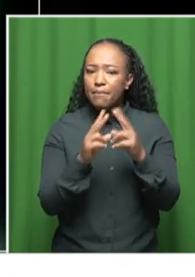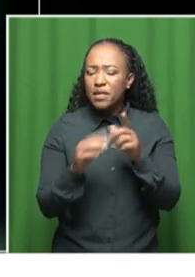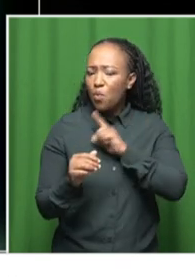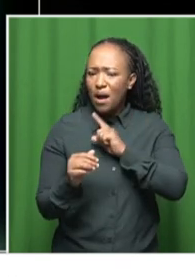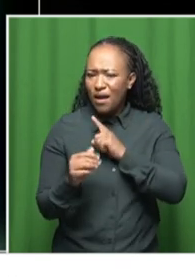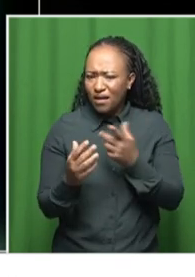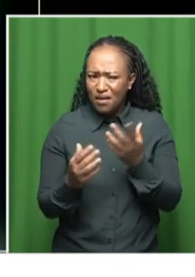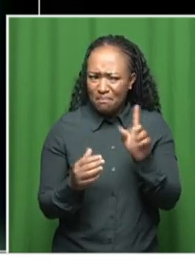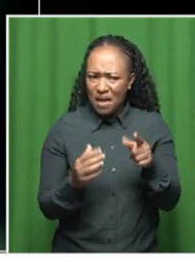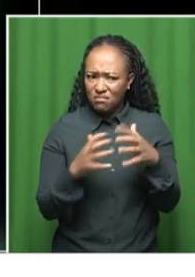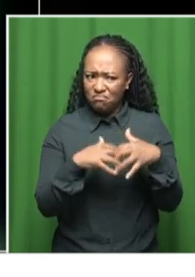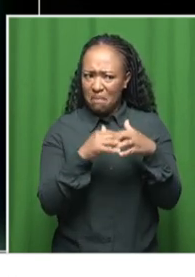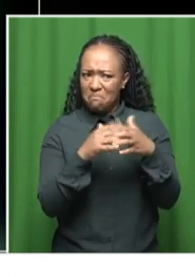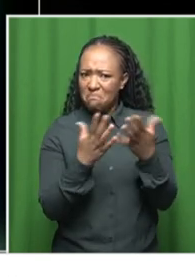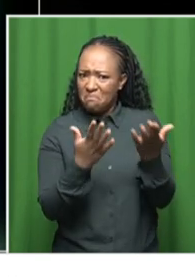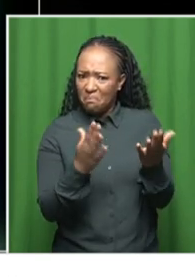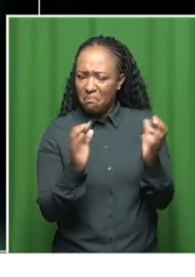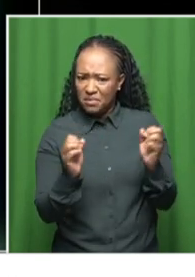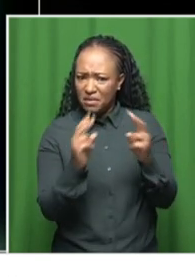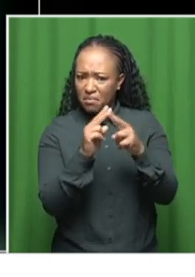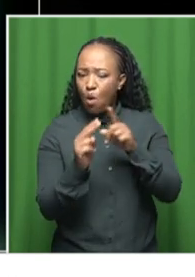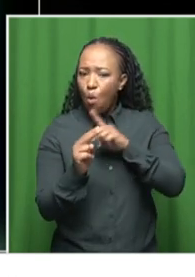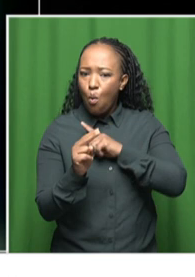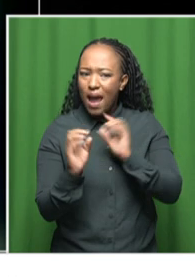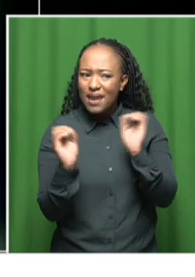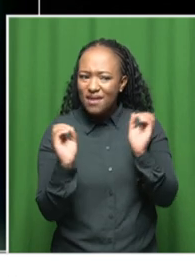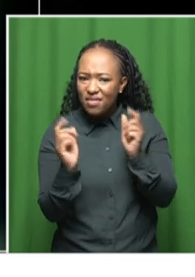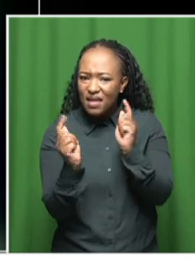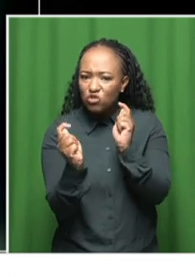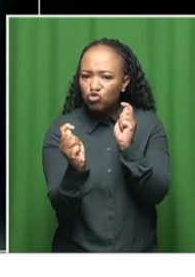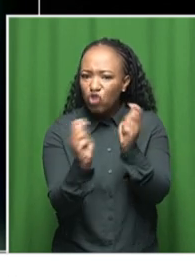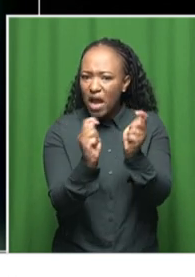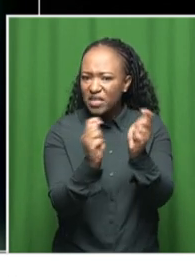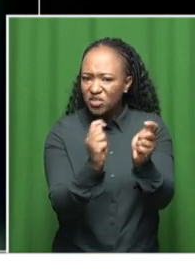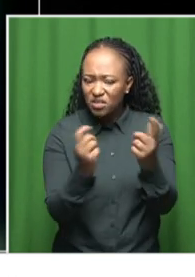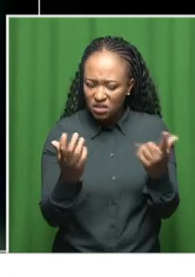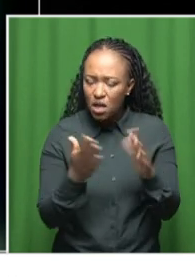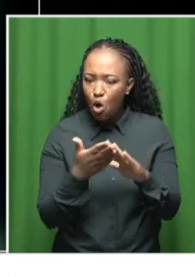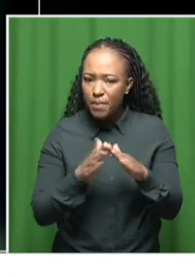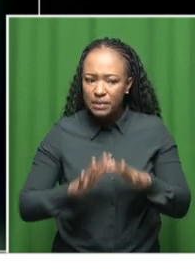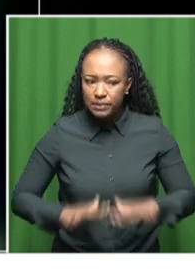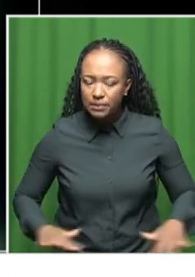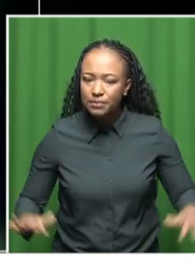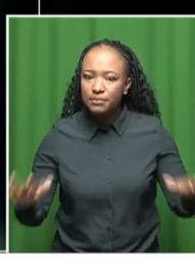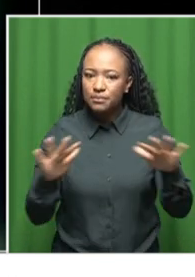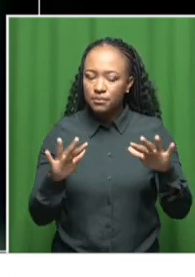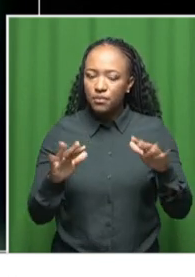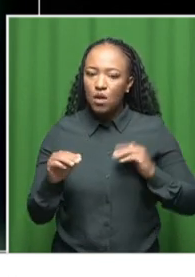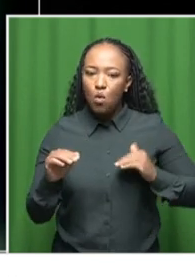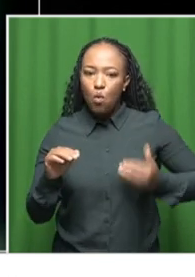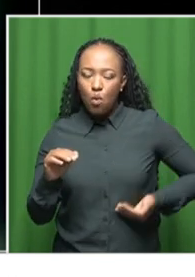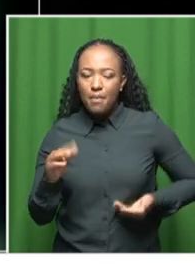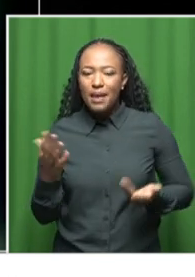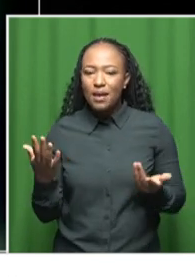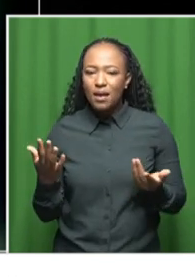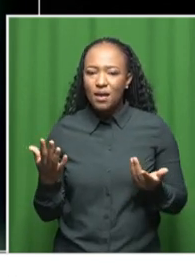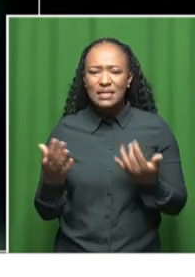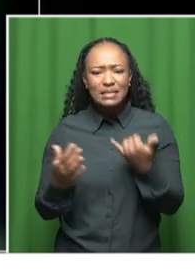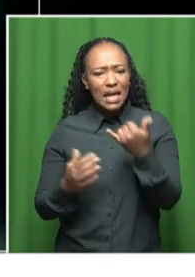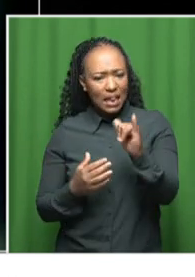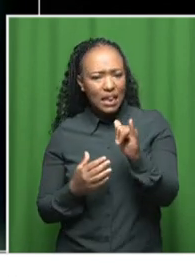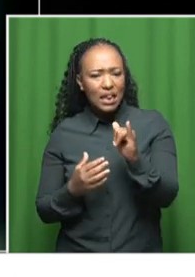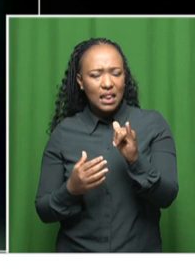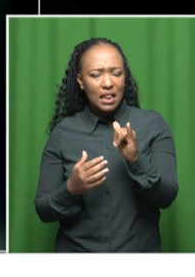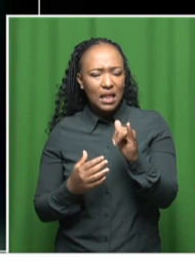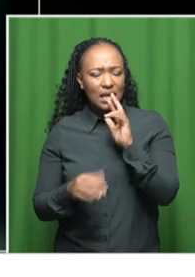these, if very little is shifting on the ground? Because women obviously still need access